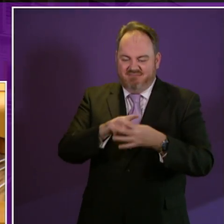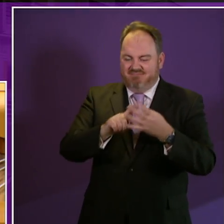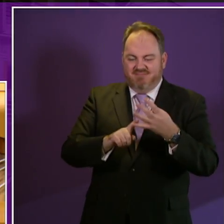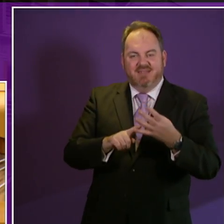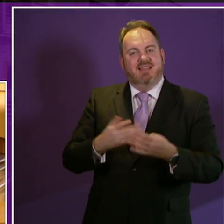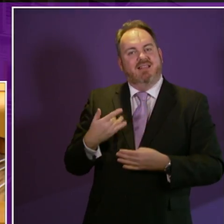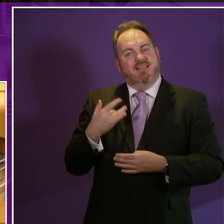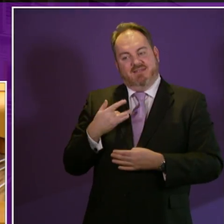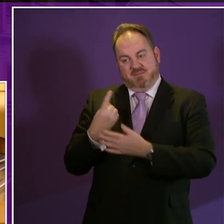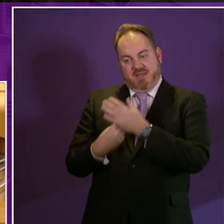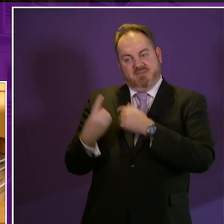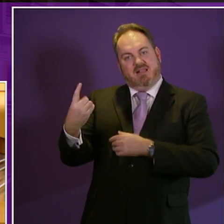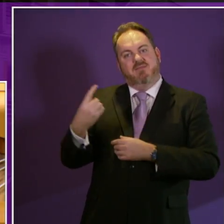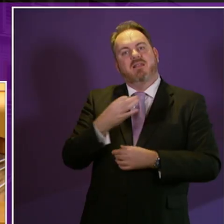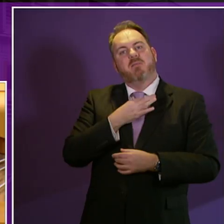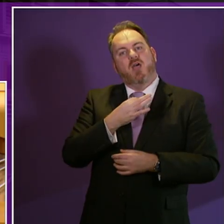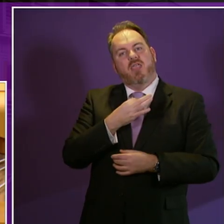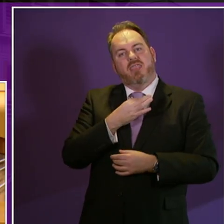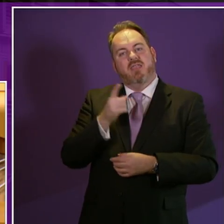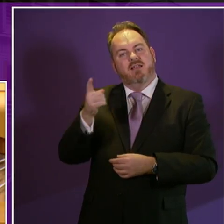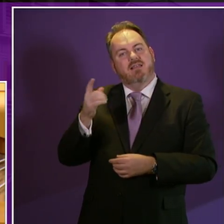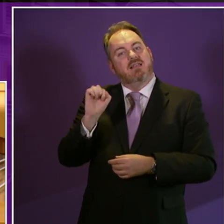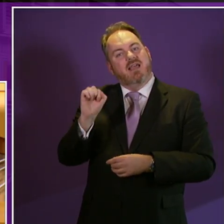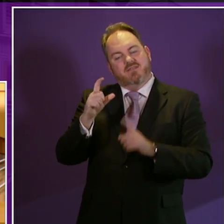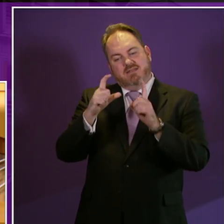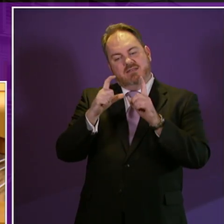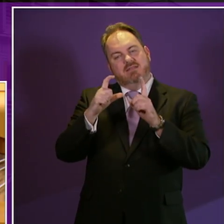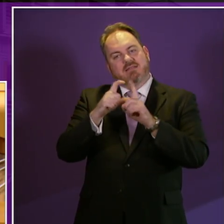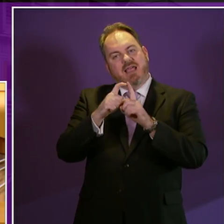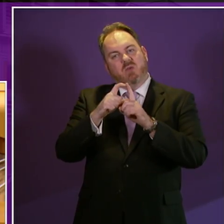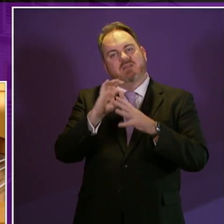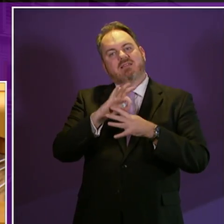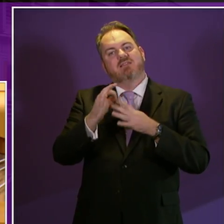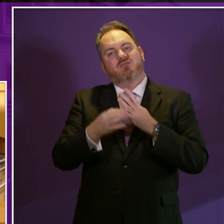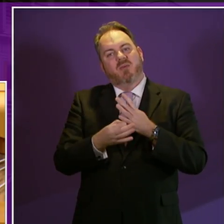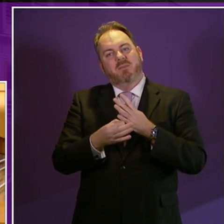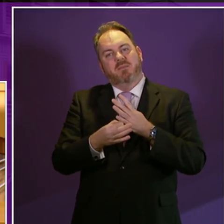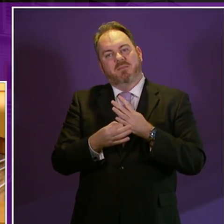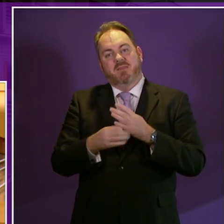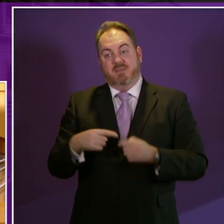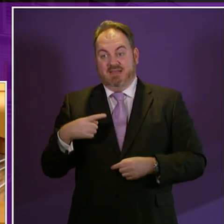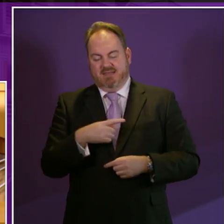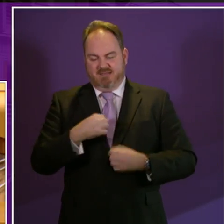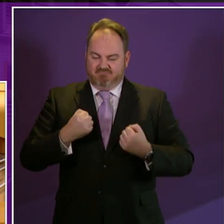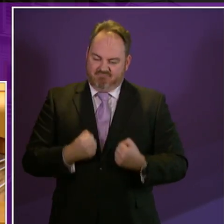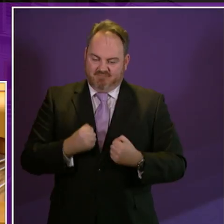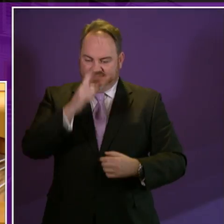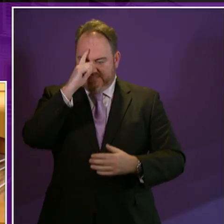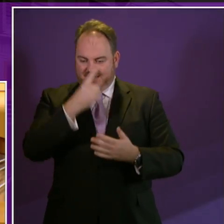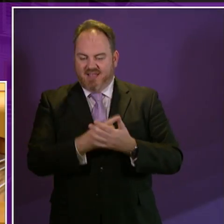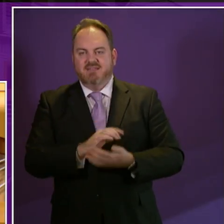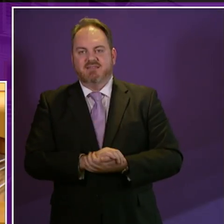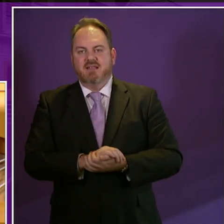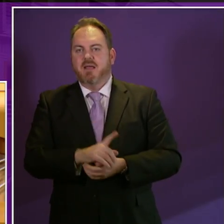a small garden, and he has Down syndrome. And life works well. He makes the choices. Well, that is until his